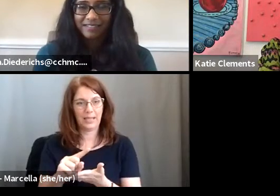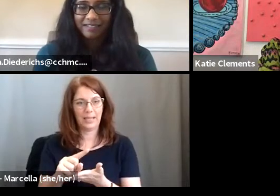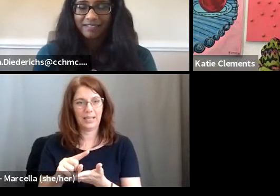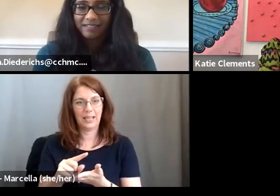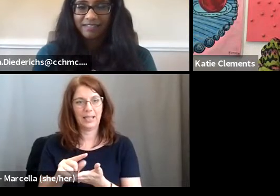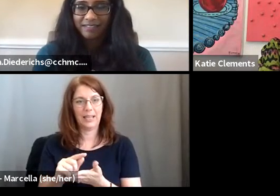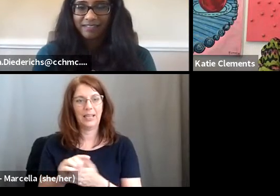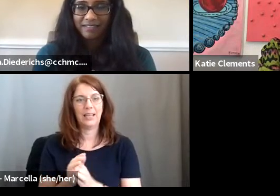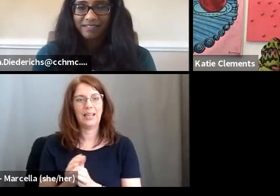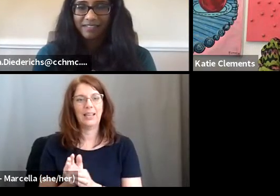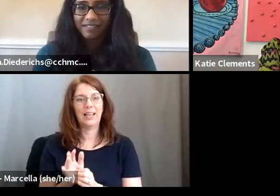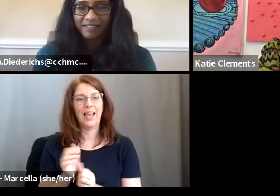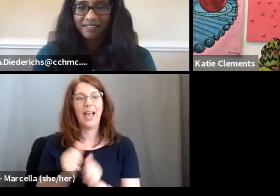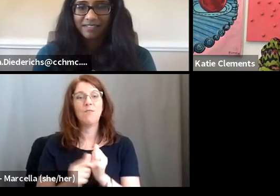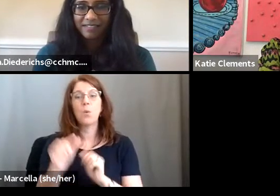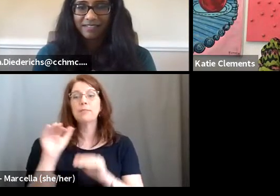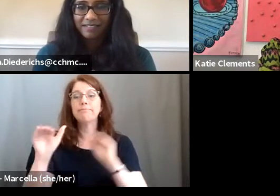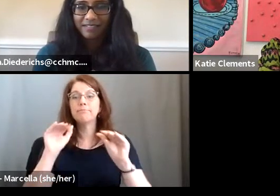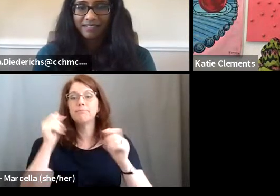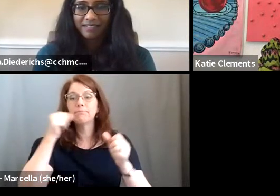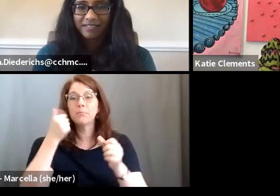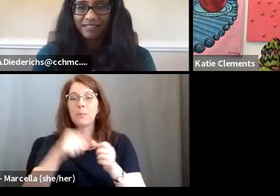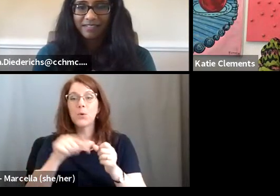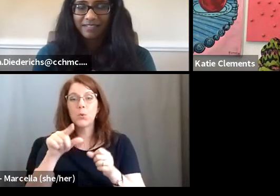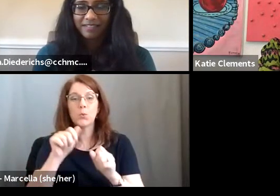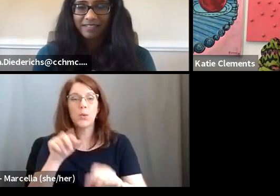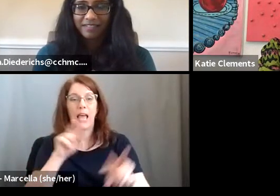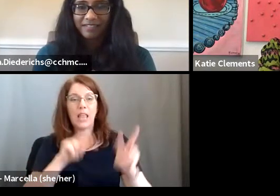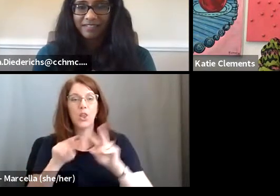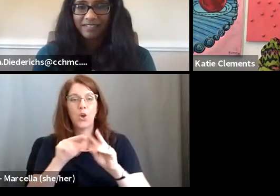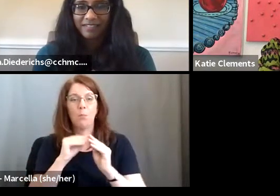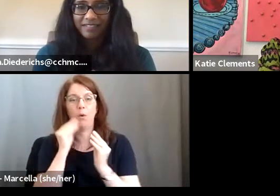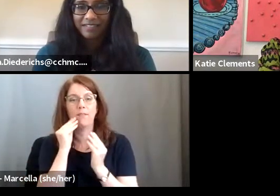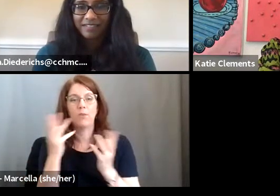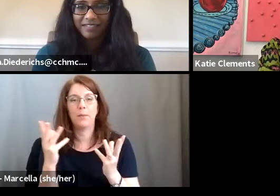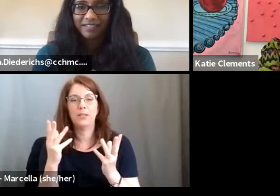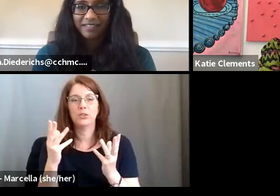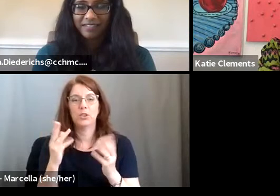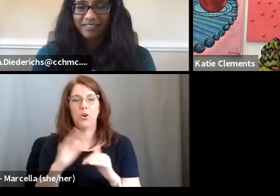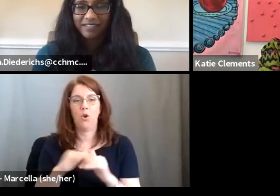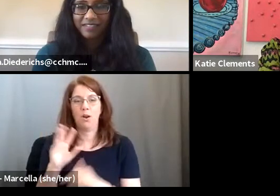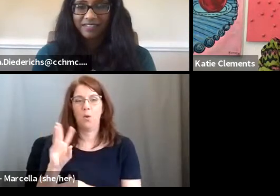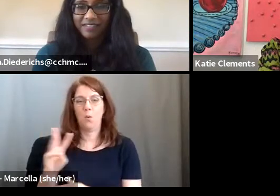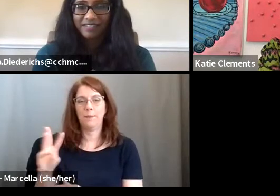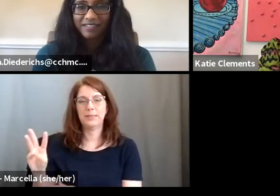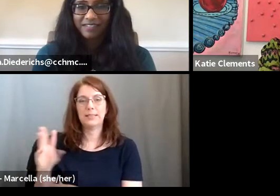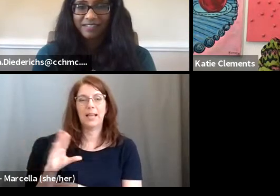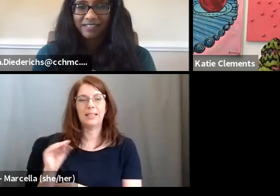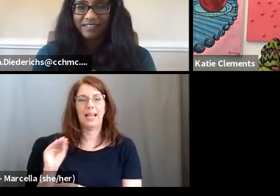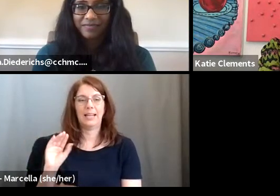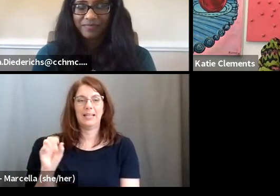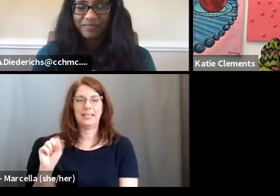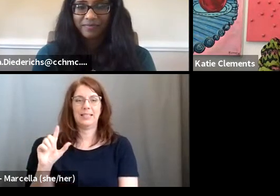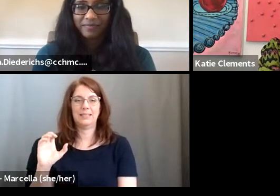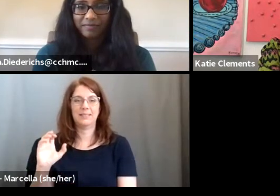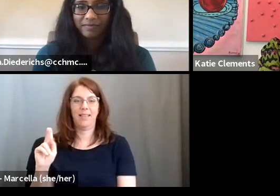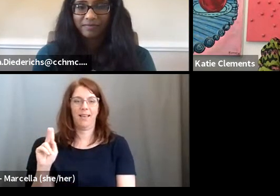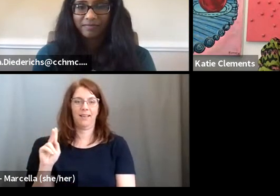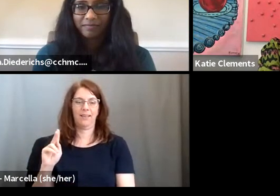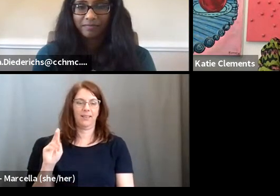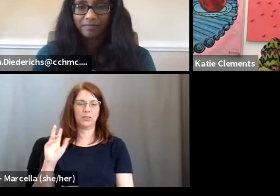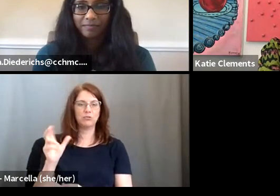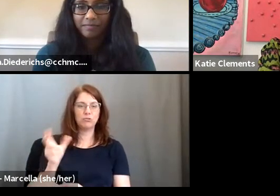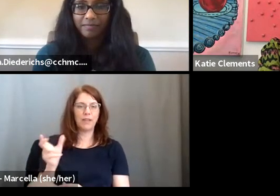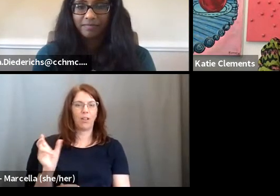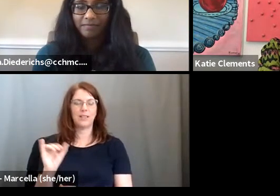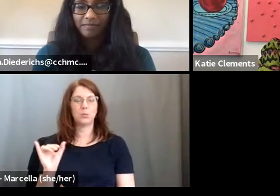I want everybody to be reminded that, um, you can look at more information on the website and then on our Slack channel as well. Um,